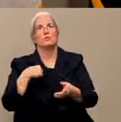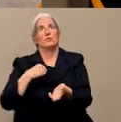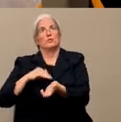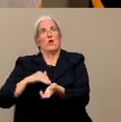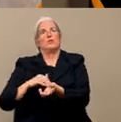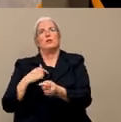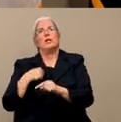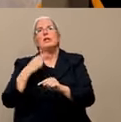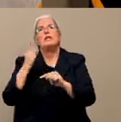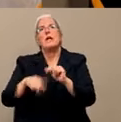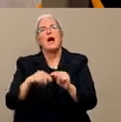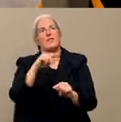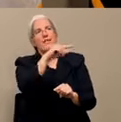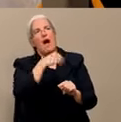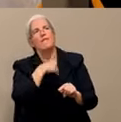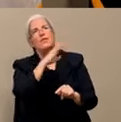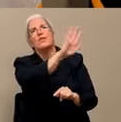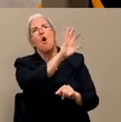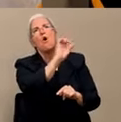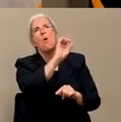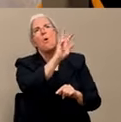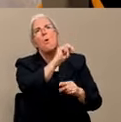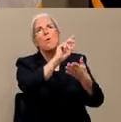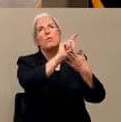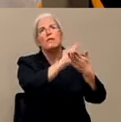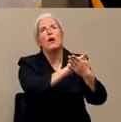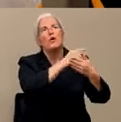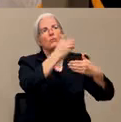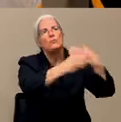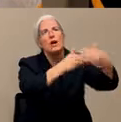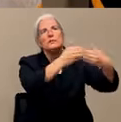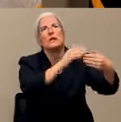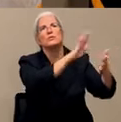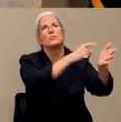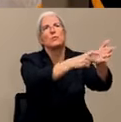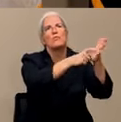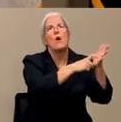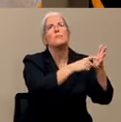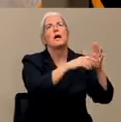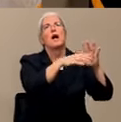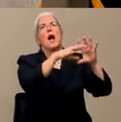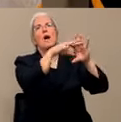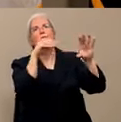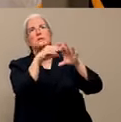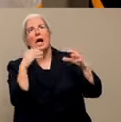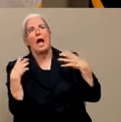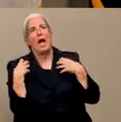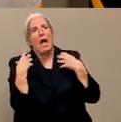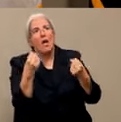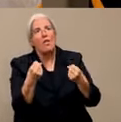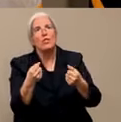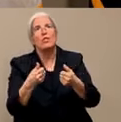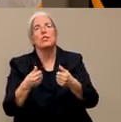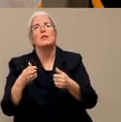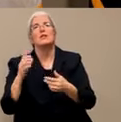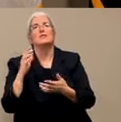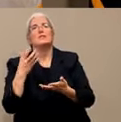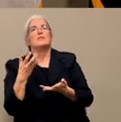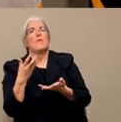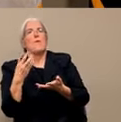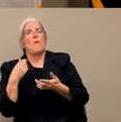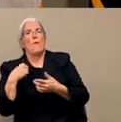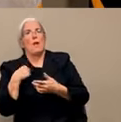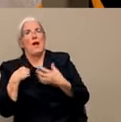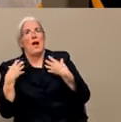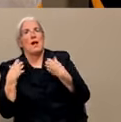own legal requirements that are outside of the health officer. But we also need our electricity flowing. We